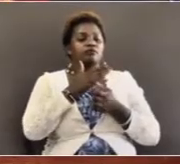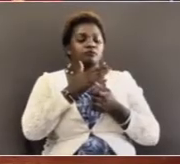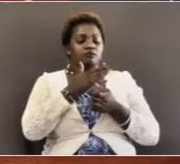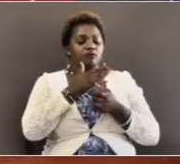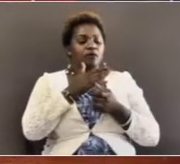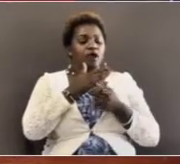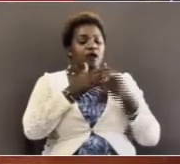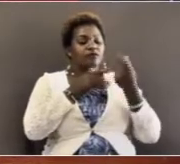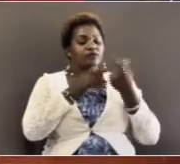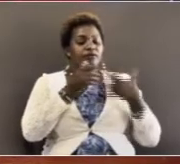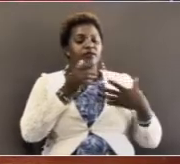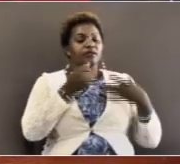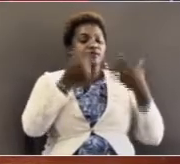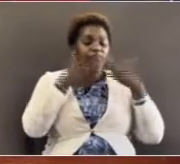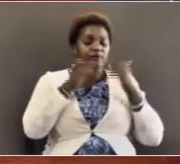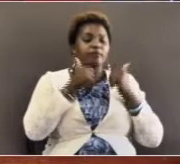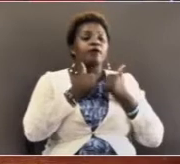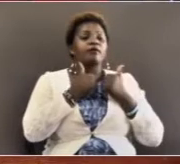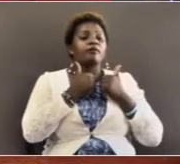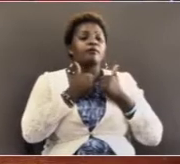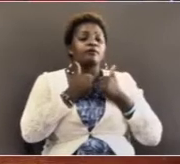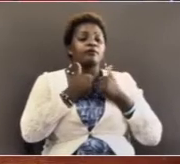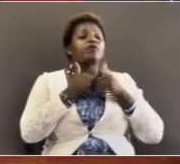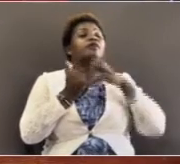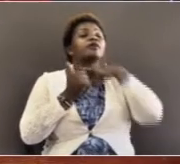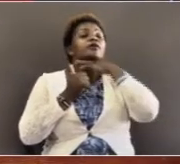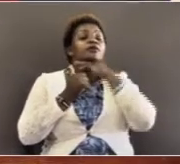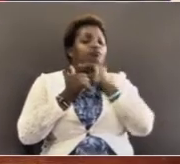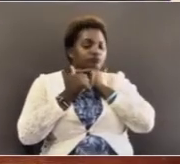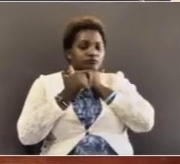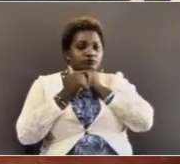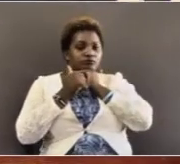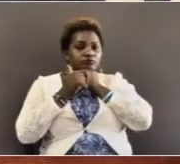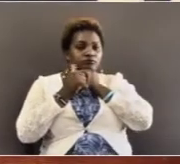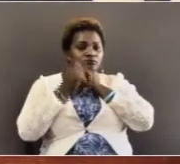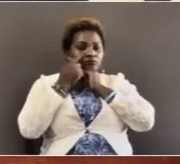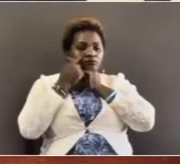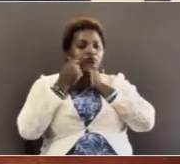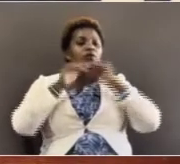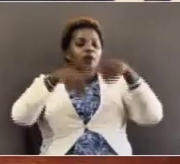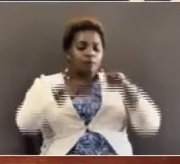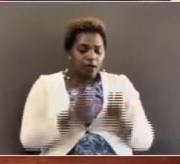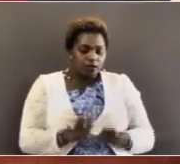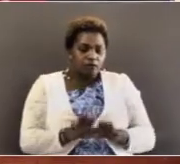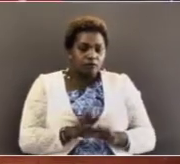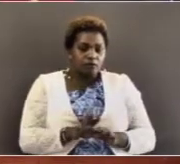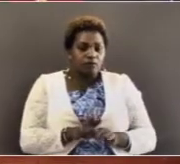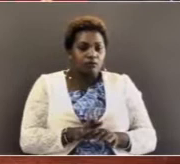has two things that happened the death the burial